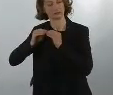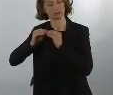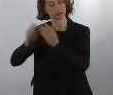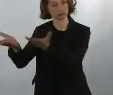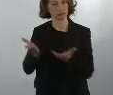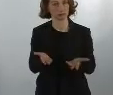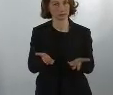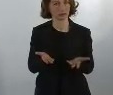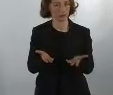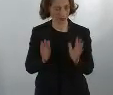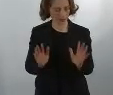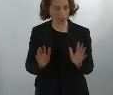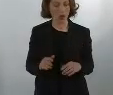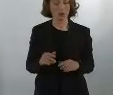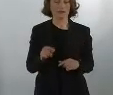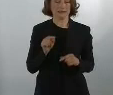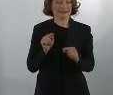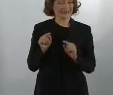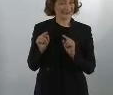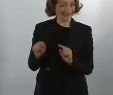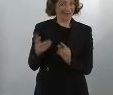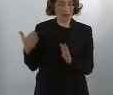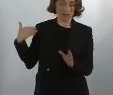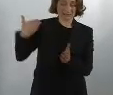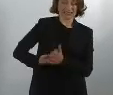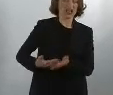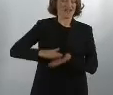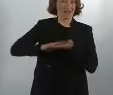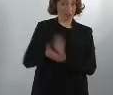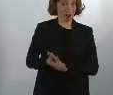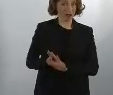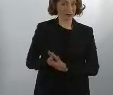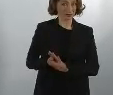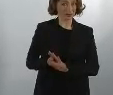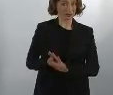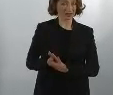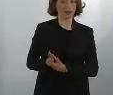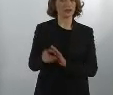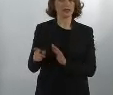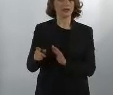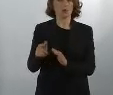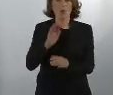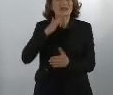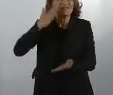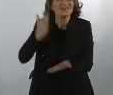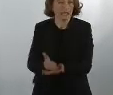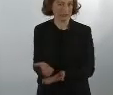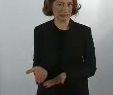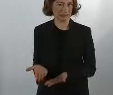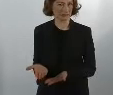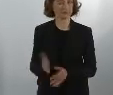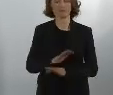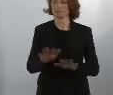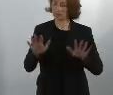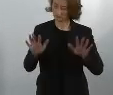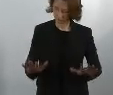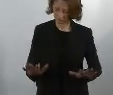and they will compile a situation report on that. And here again, I want to say that those things that we have agreed have not